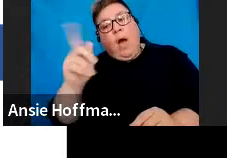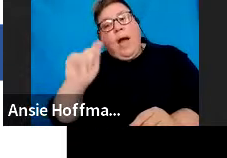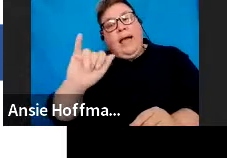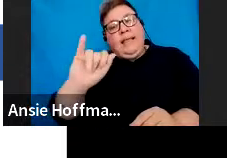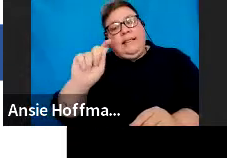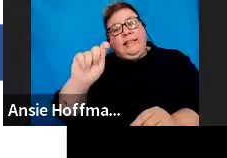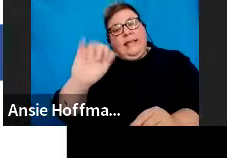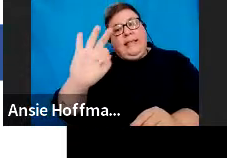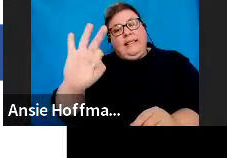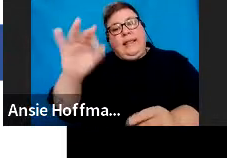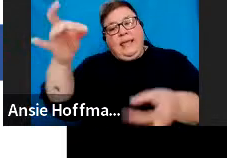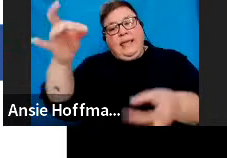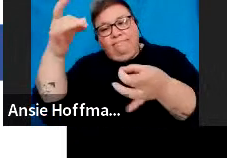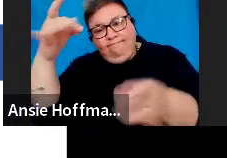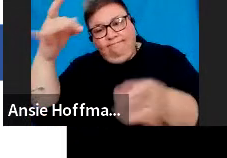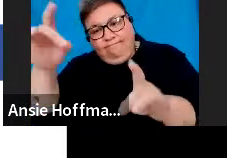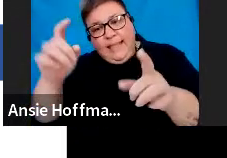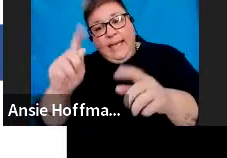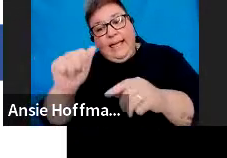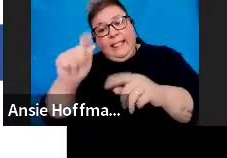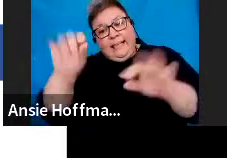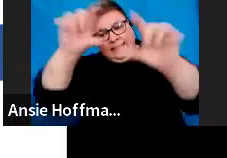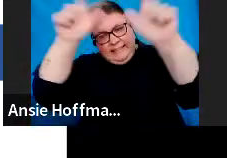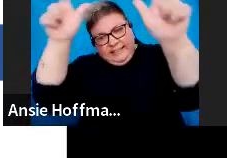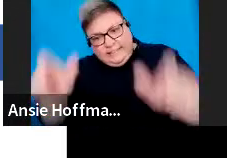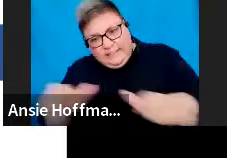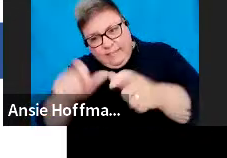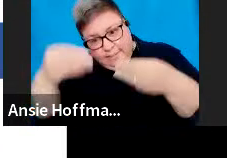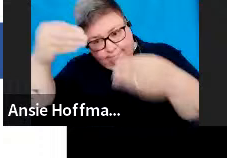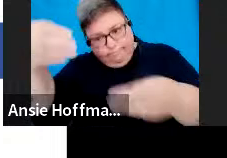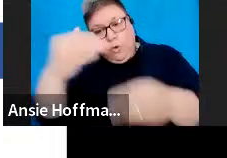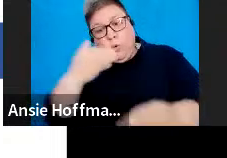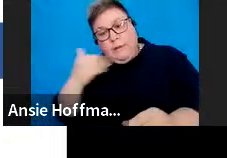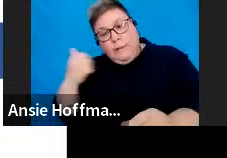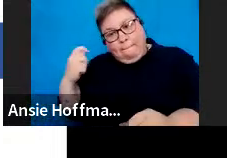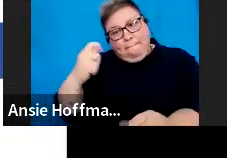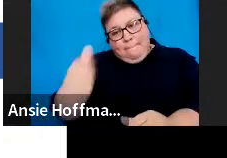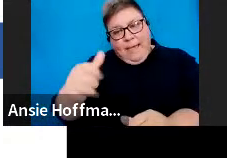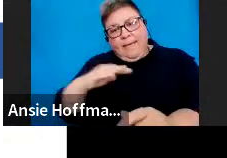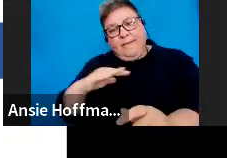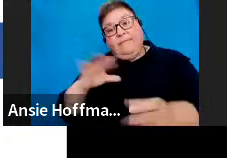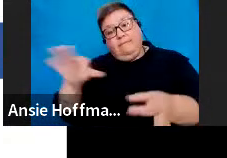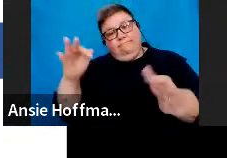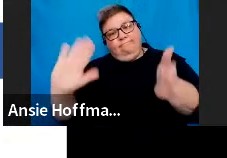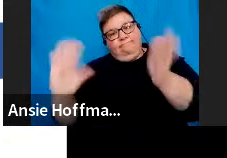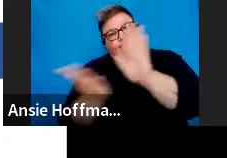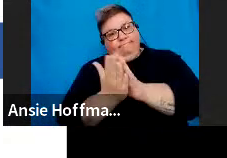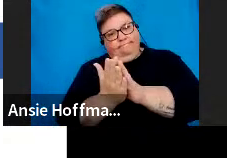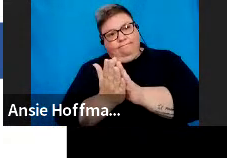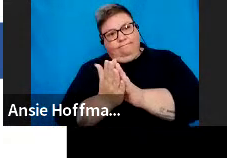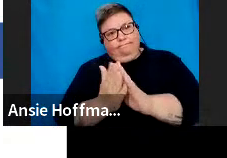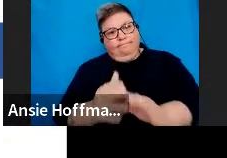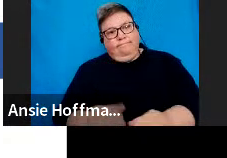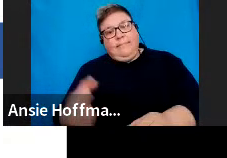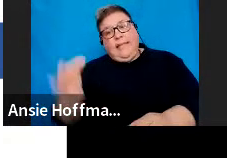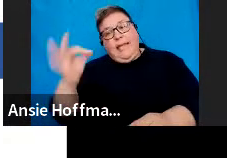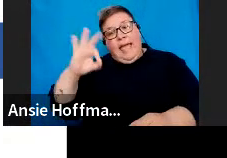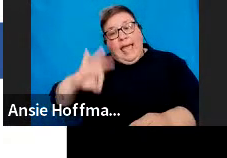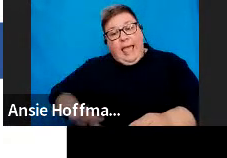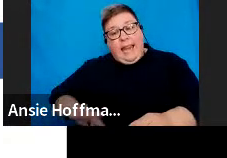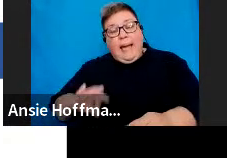certificate for the lump sum benefit that has been paid. All right, act of income tax number.